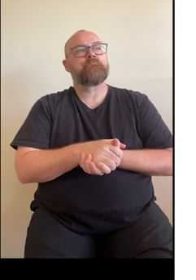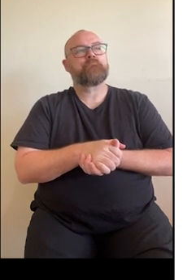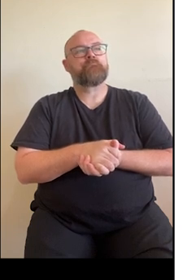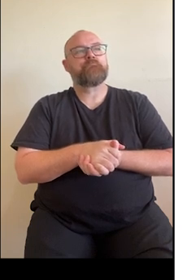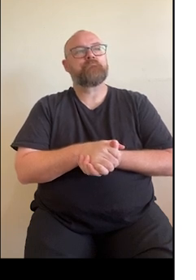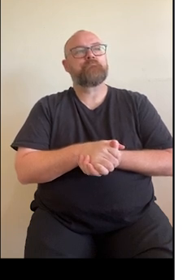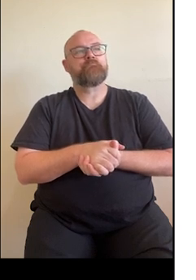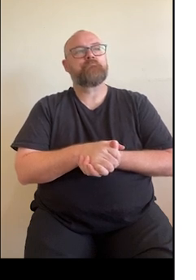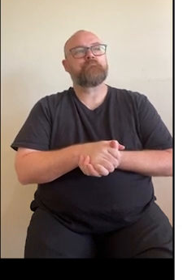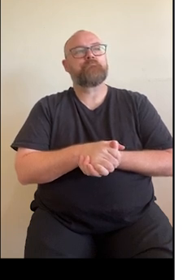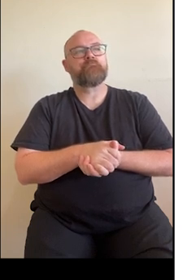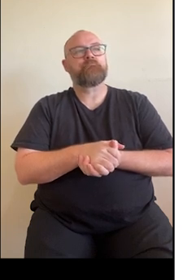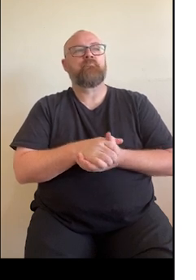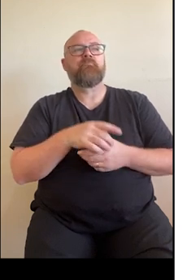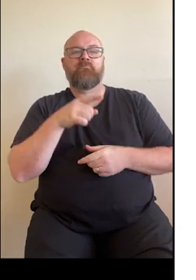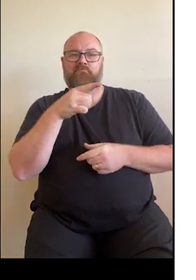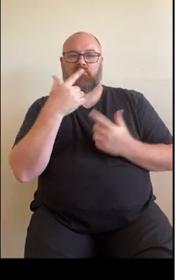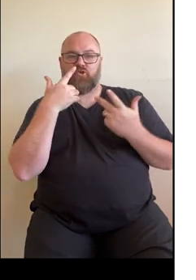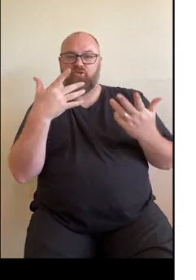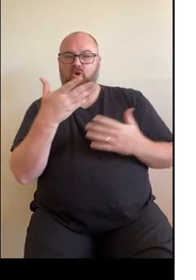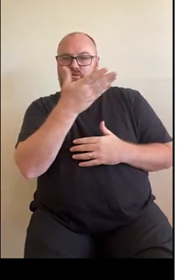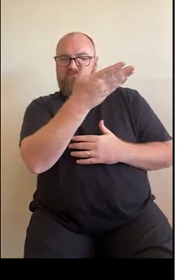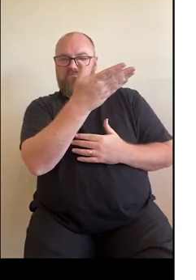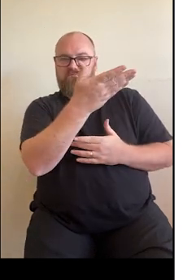And then it will come up like this.